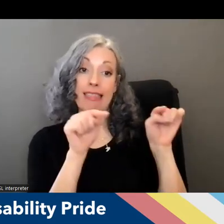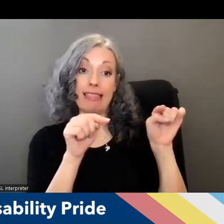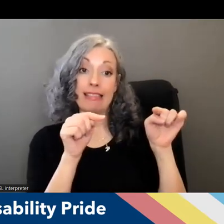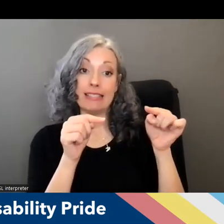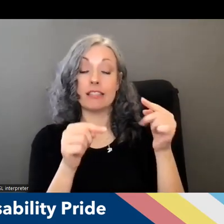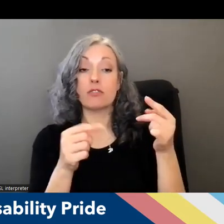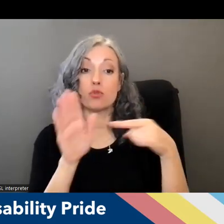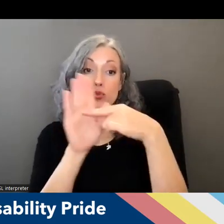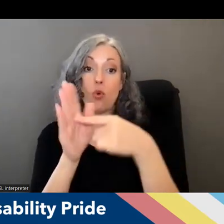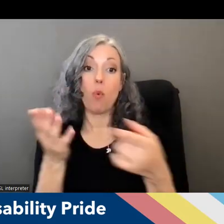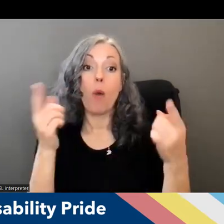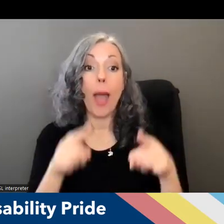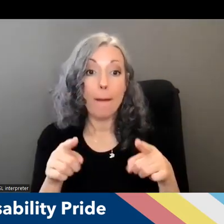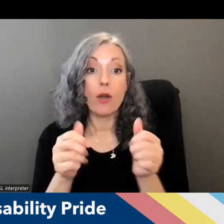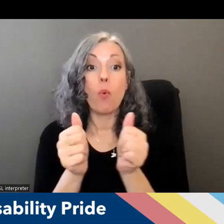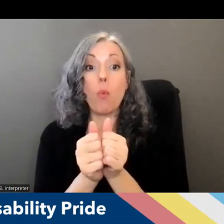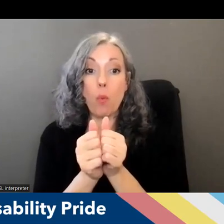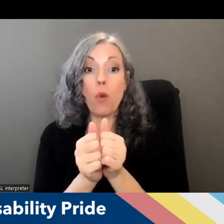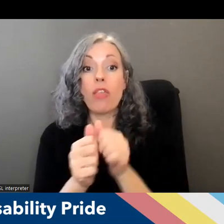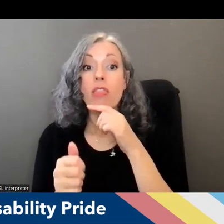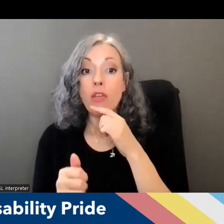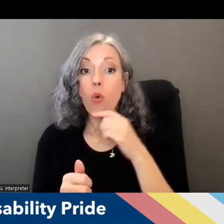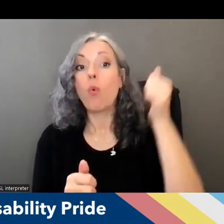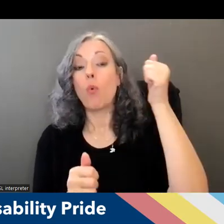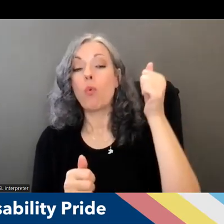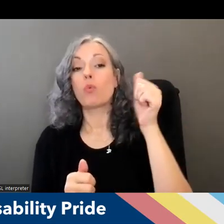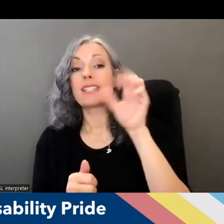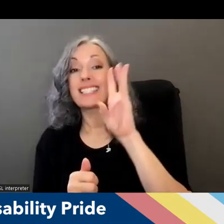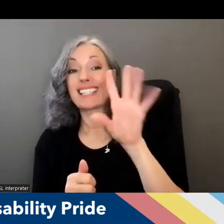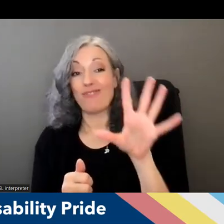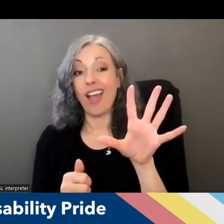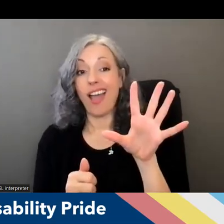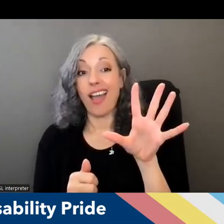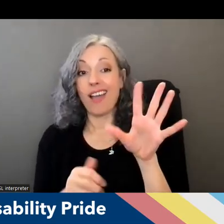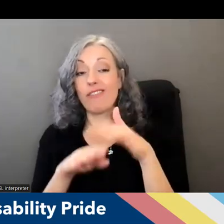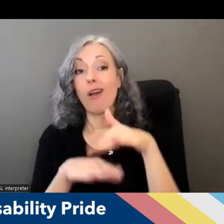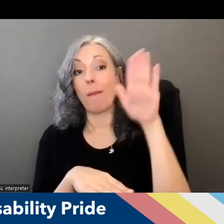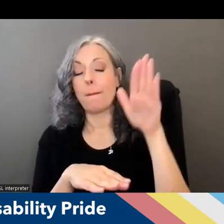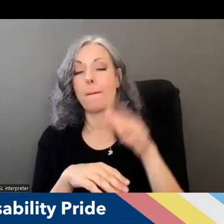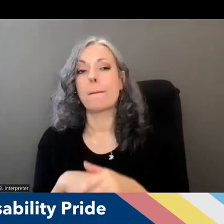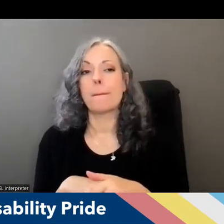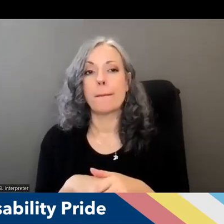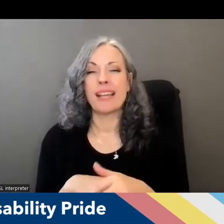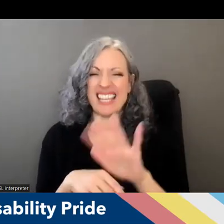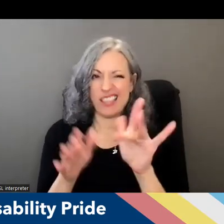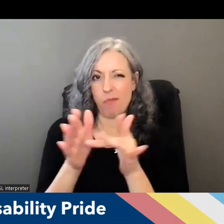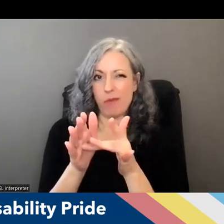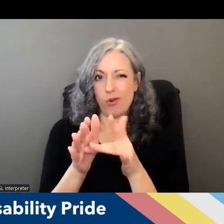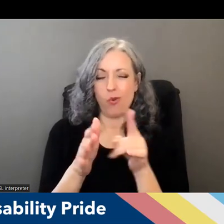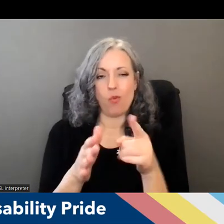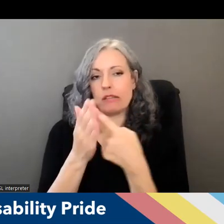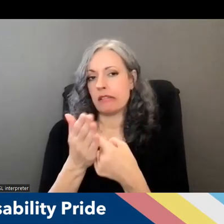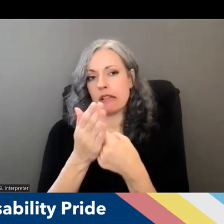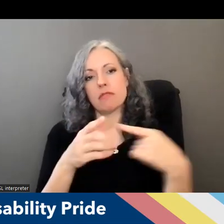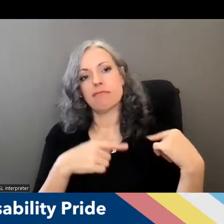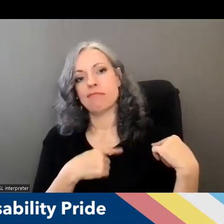with our 65 plus population right there in the middle we've been talking about this for years but you can see